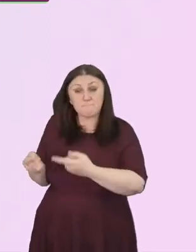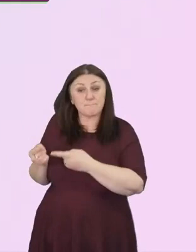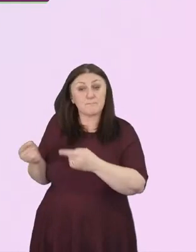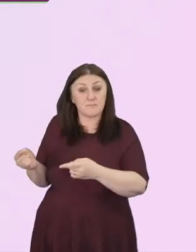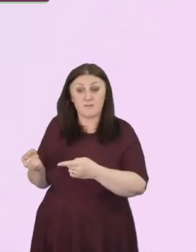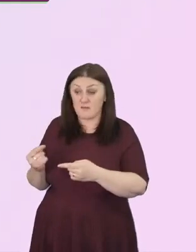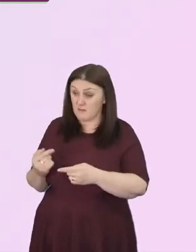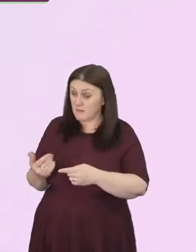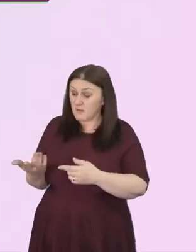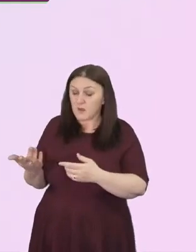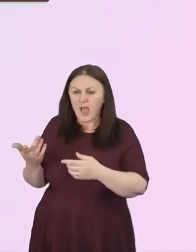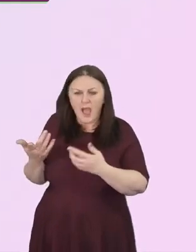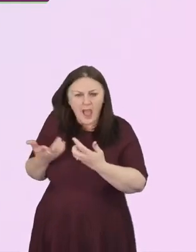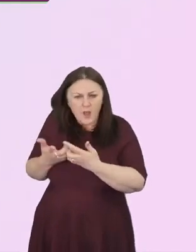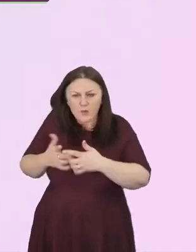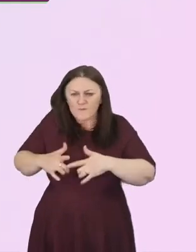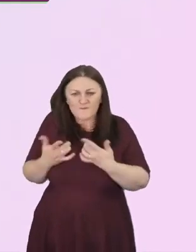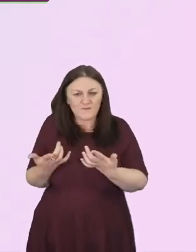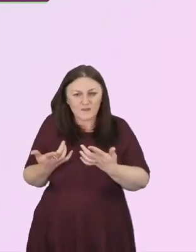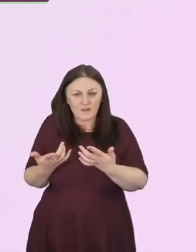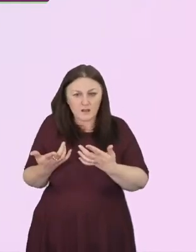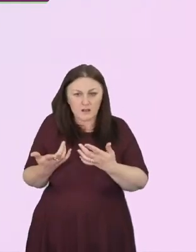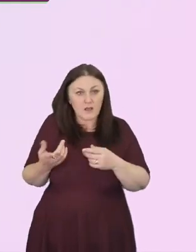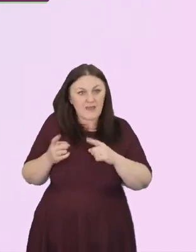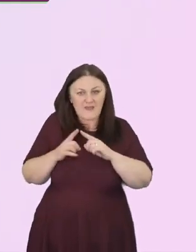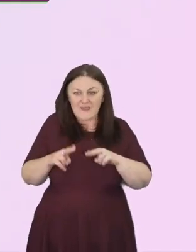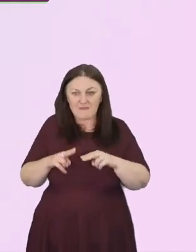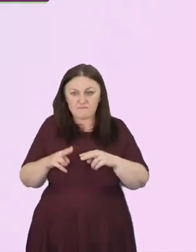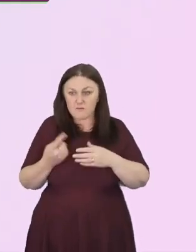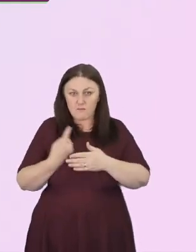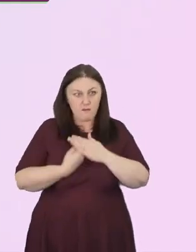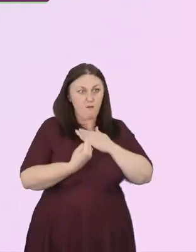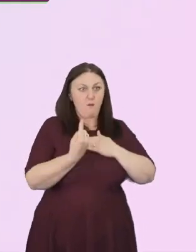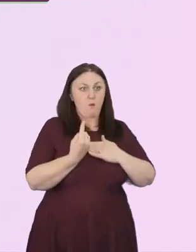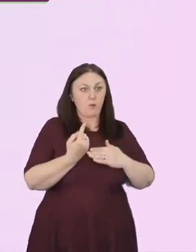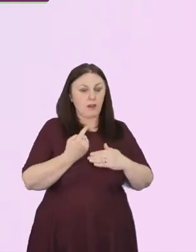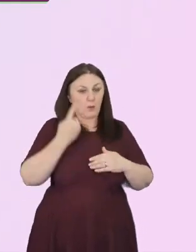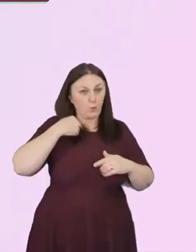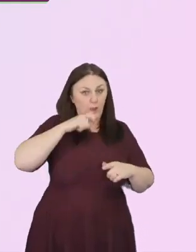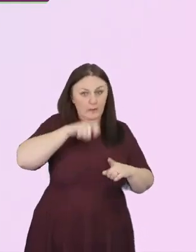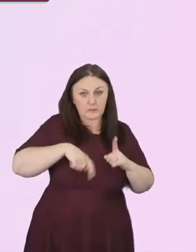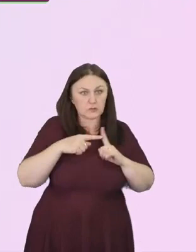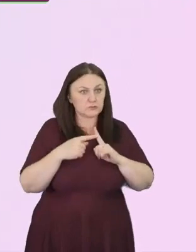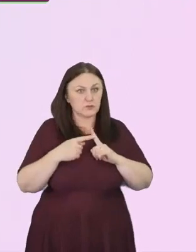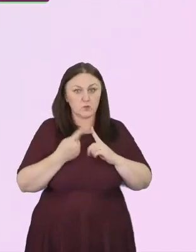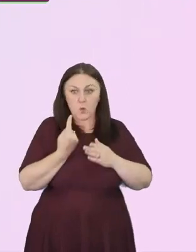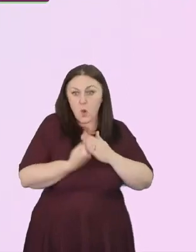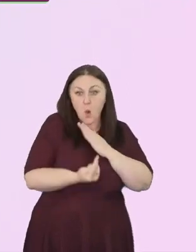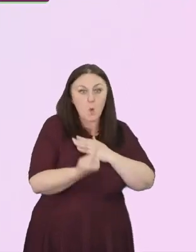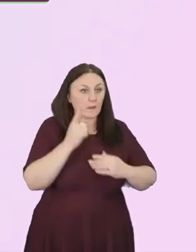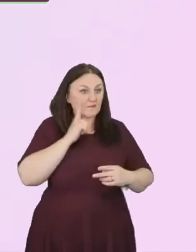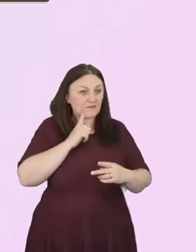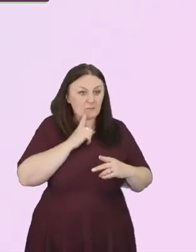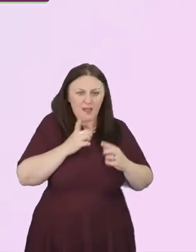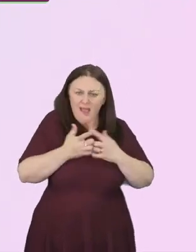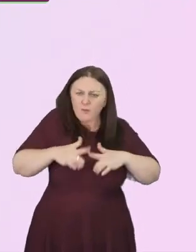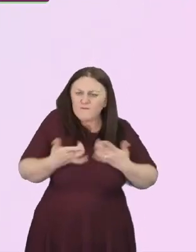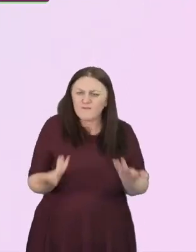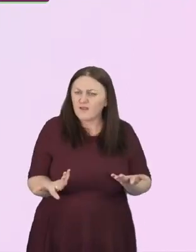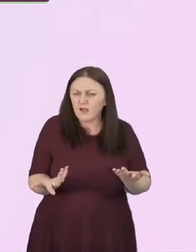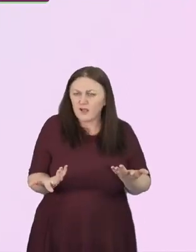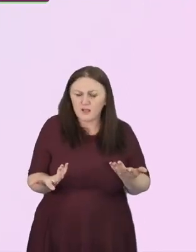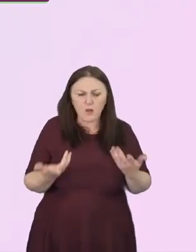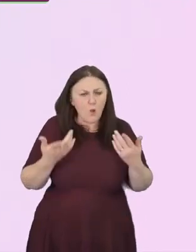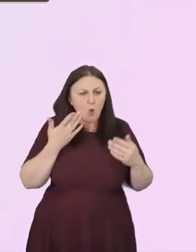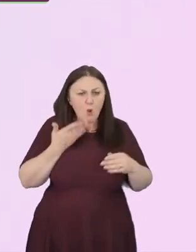situations when we are the only white person or the only female how do we feel when we are in a meeting or